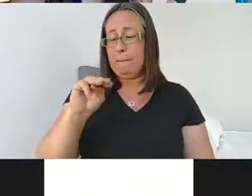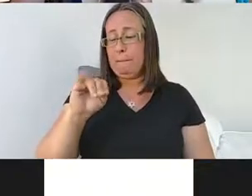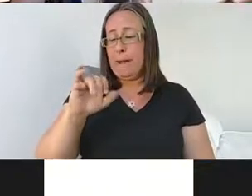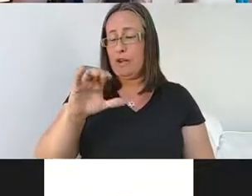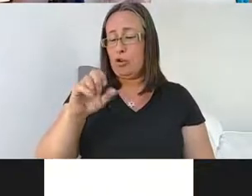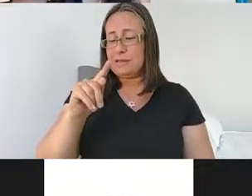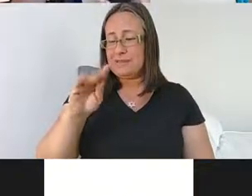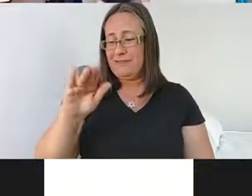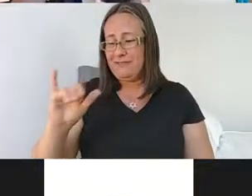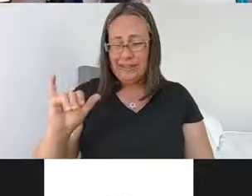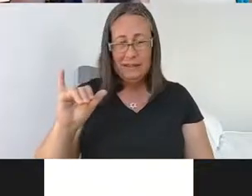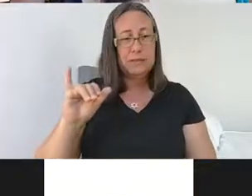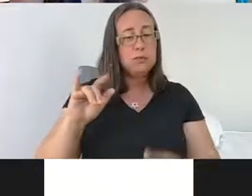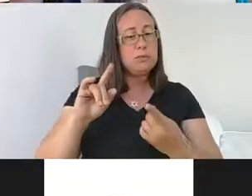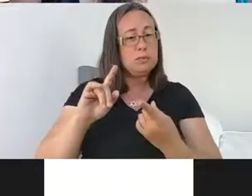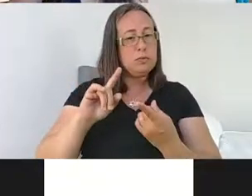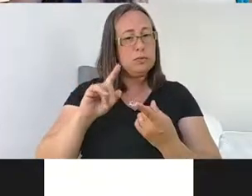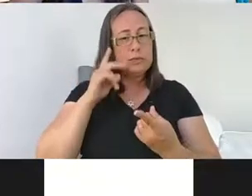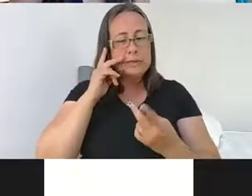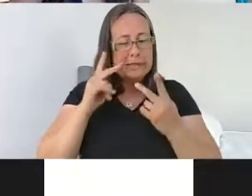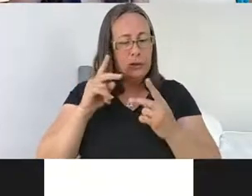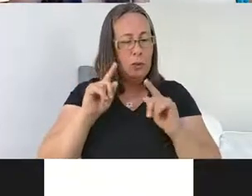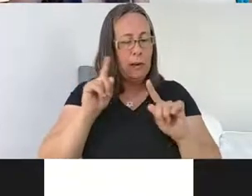to relate the activity with where they were localized.